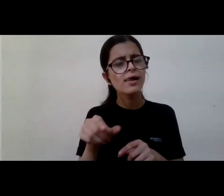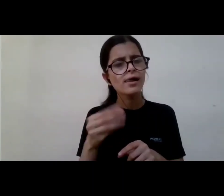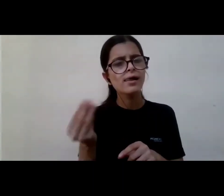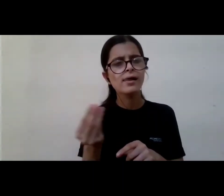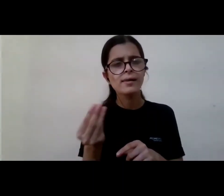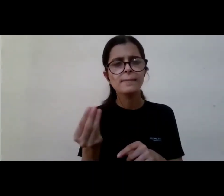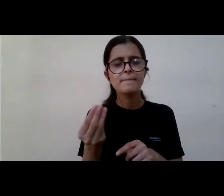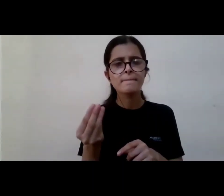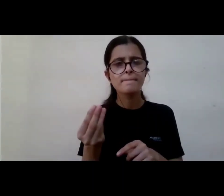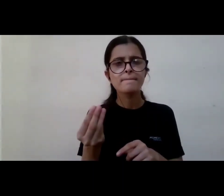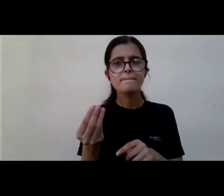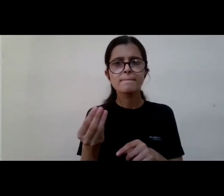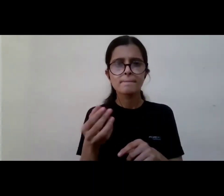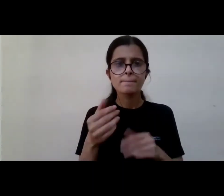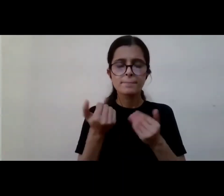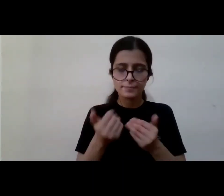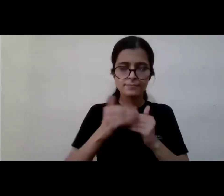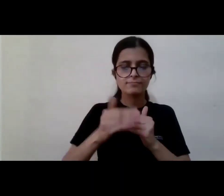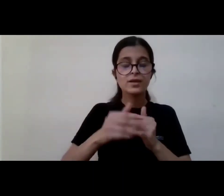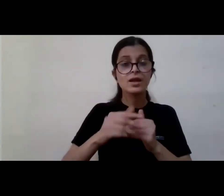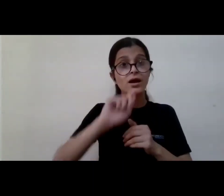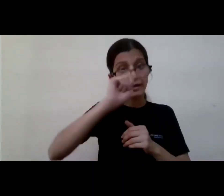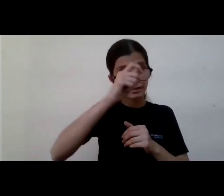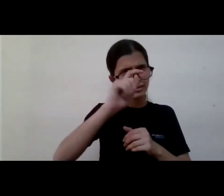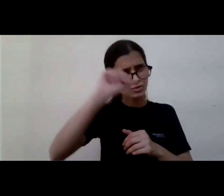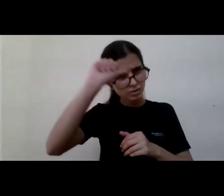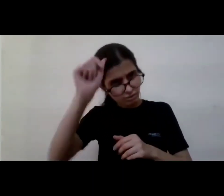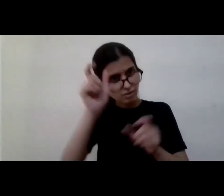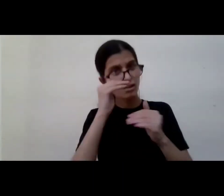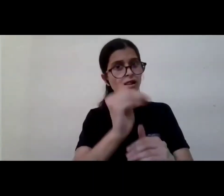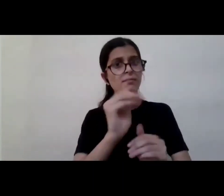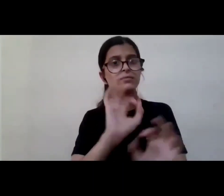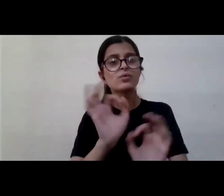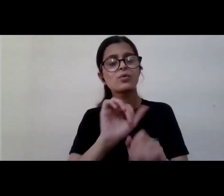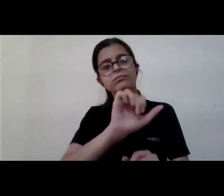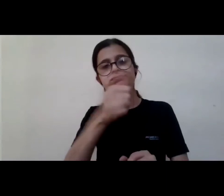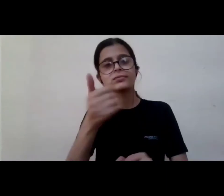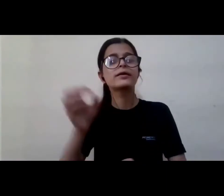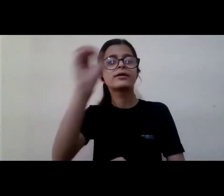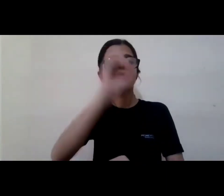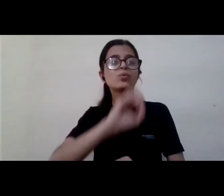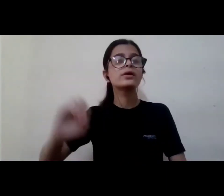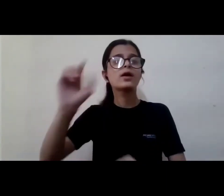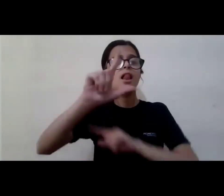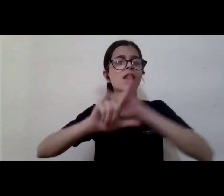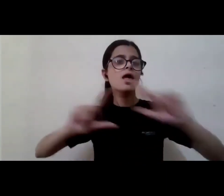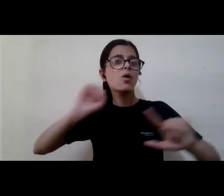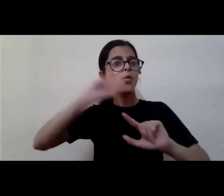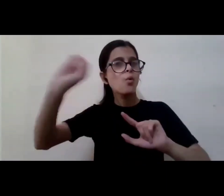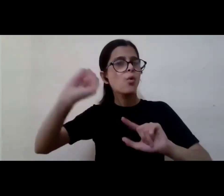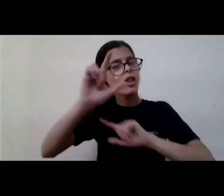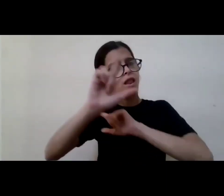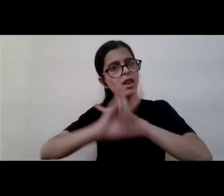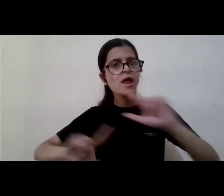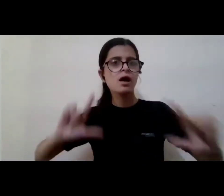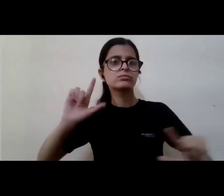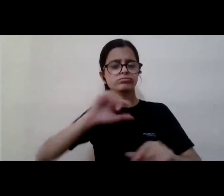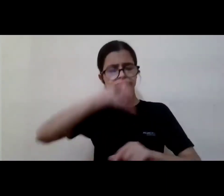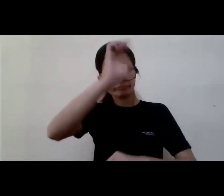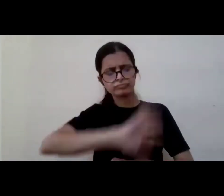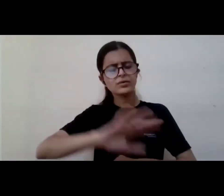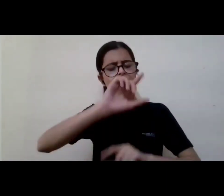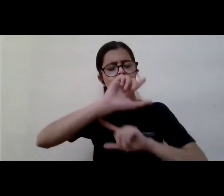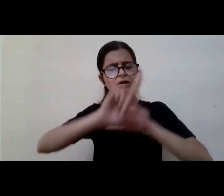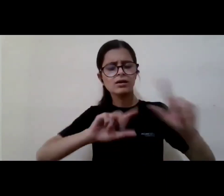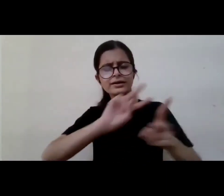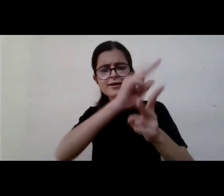is not just there for english and hindi it's actually available for even odia language or almost covering all indian languages the